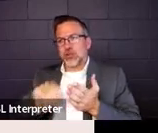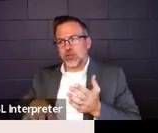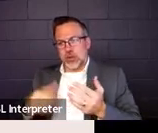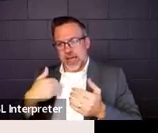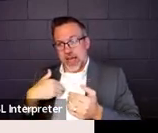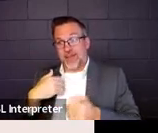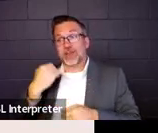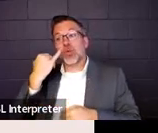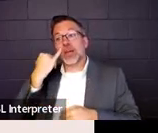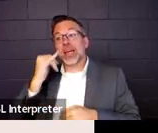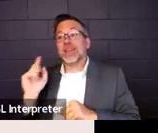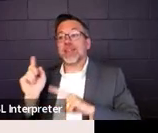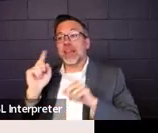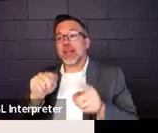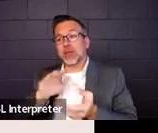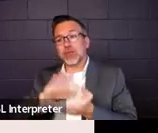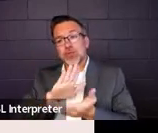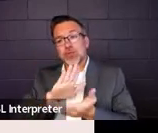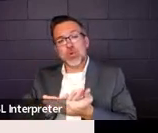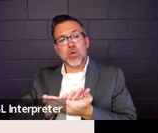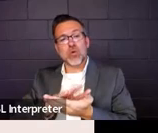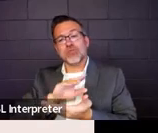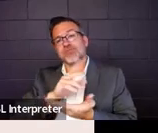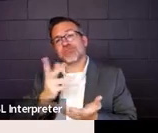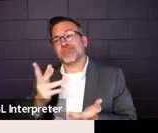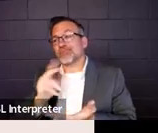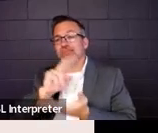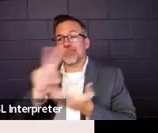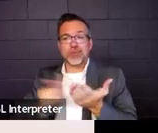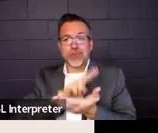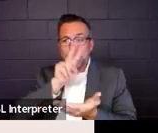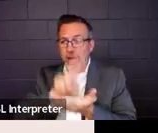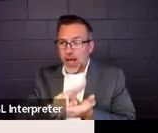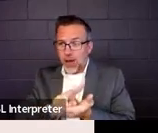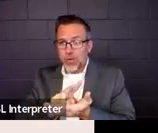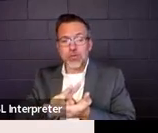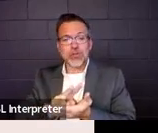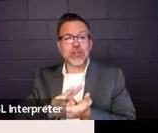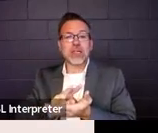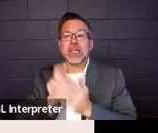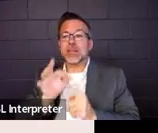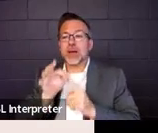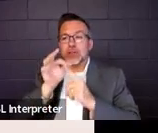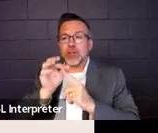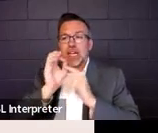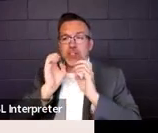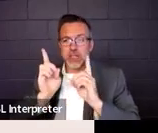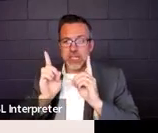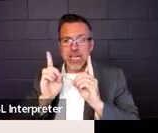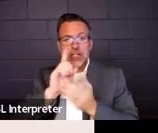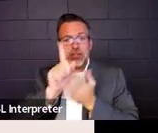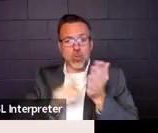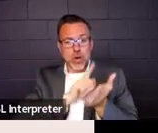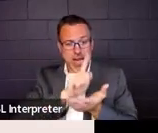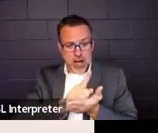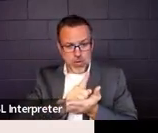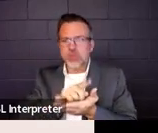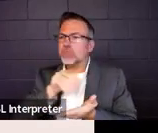coming to school for two hours and they're getting special education for one hour, it shows one hour.